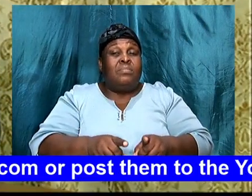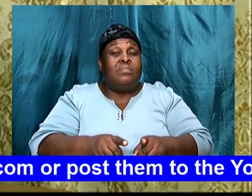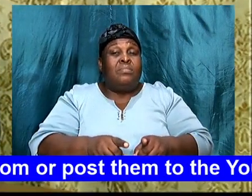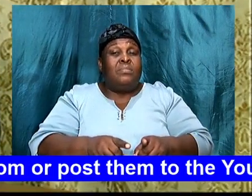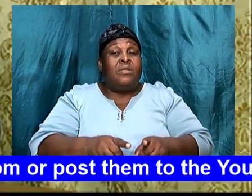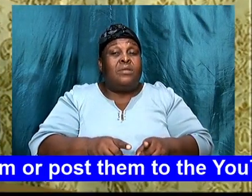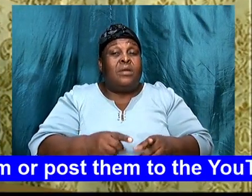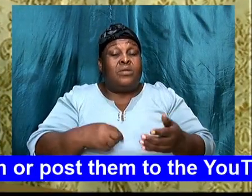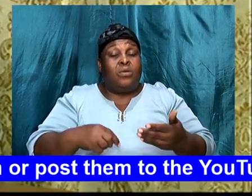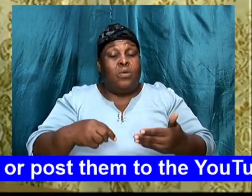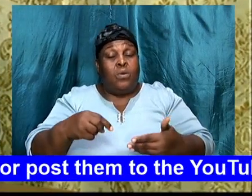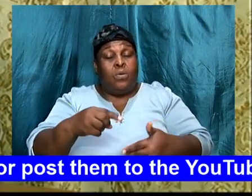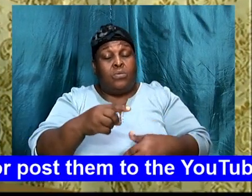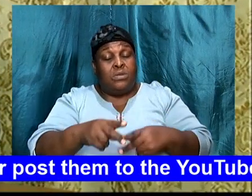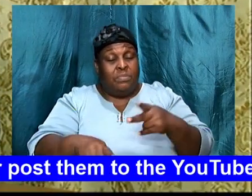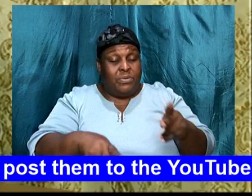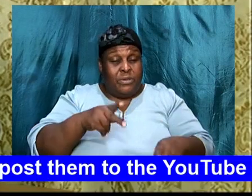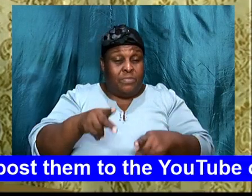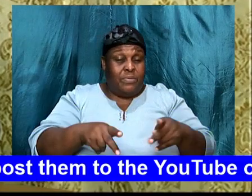and God,